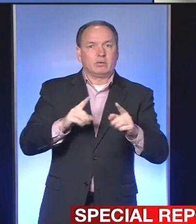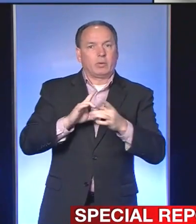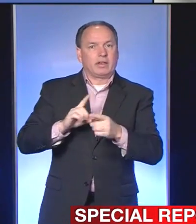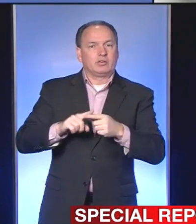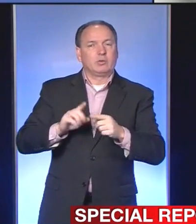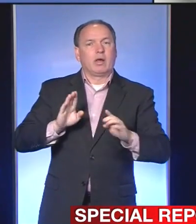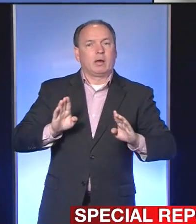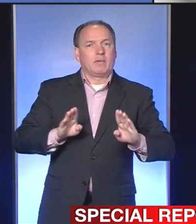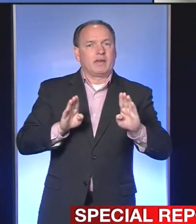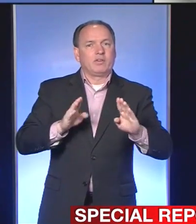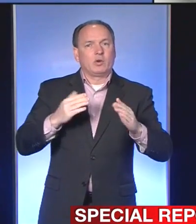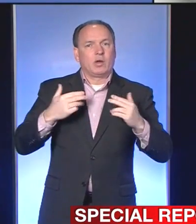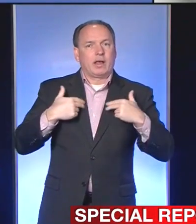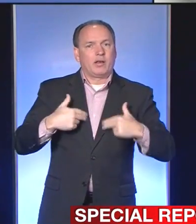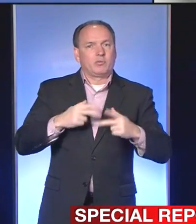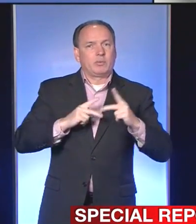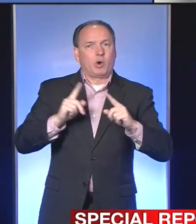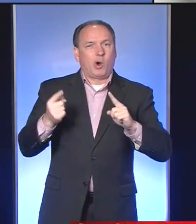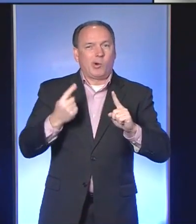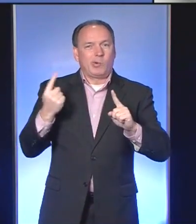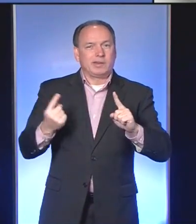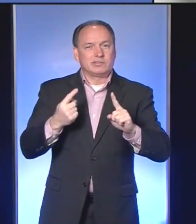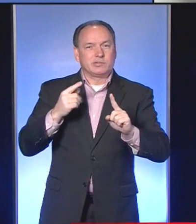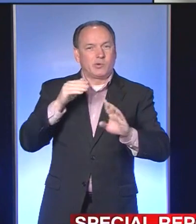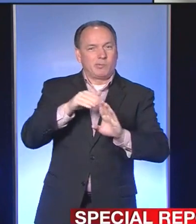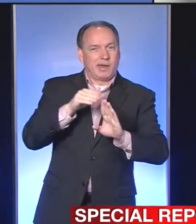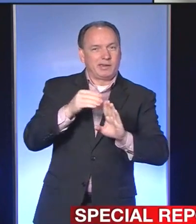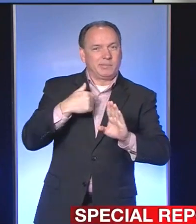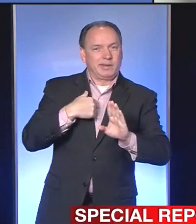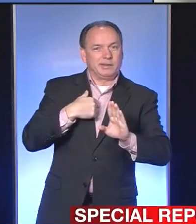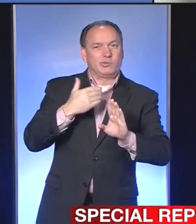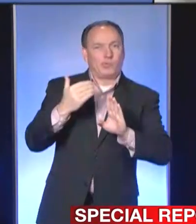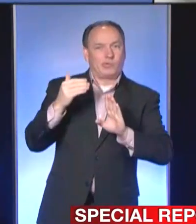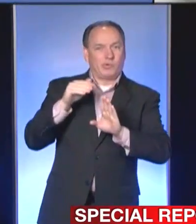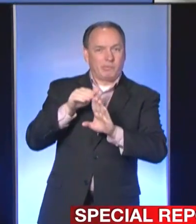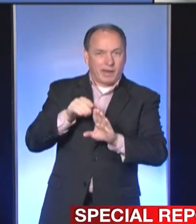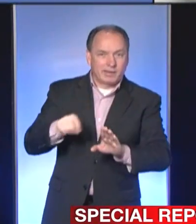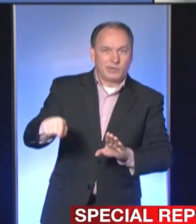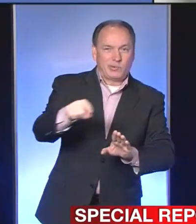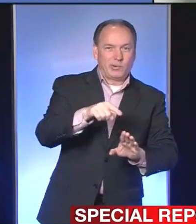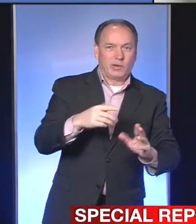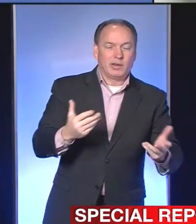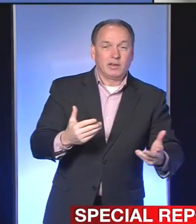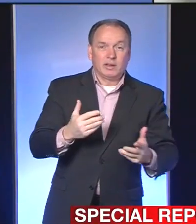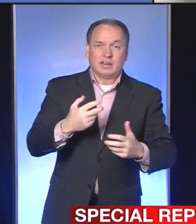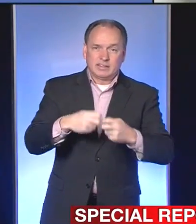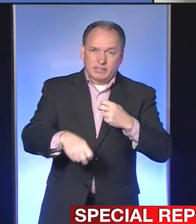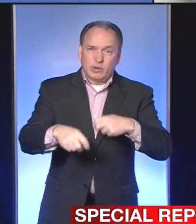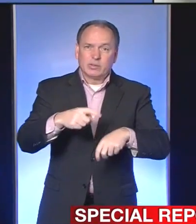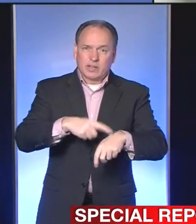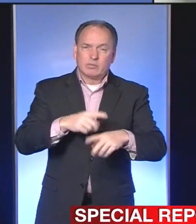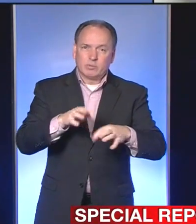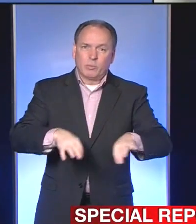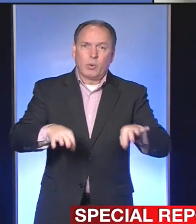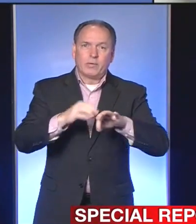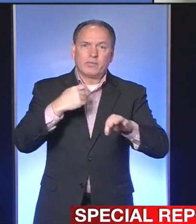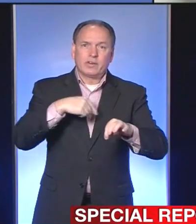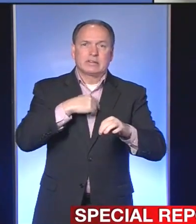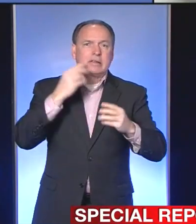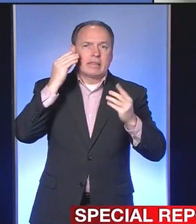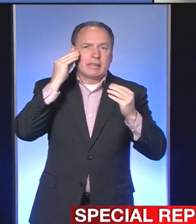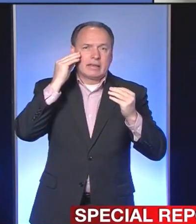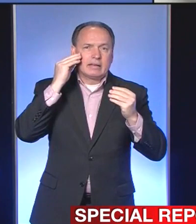always remind me to remind ourselves that these are difficult times. And it's important for us to think